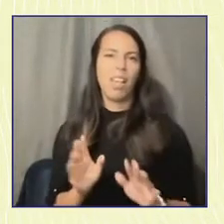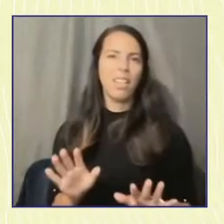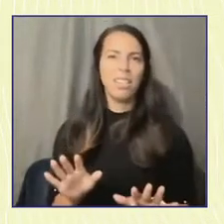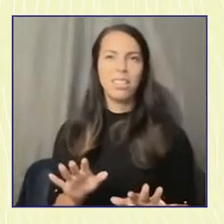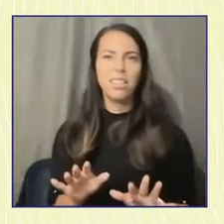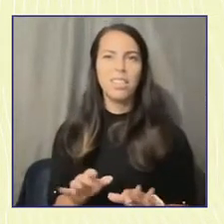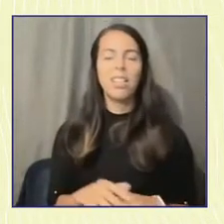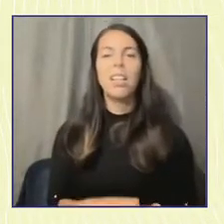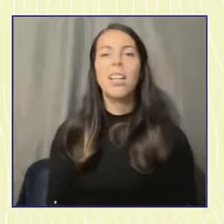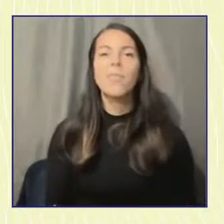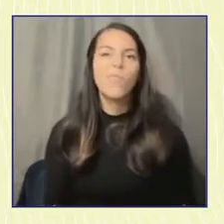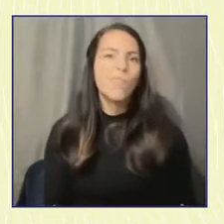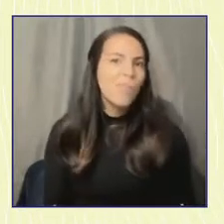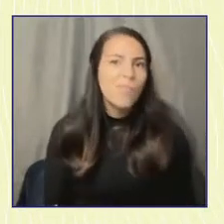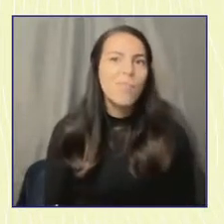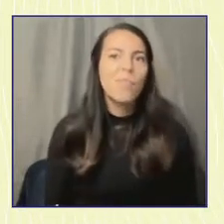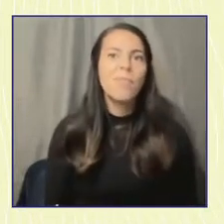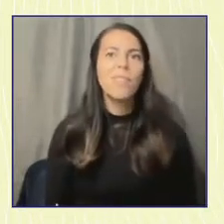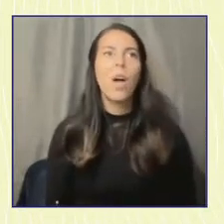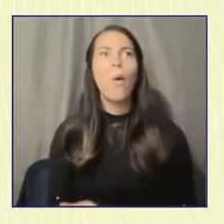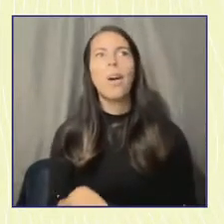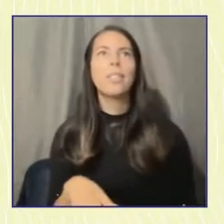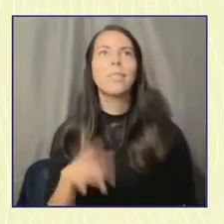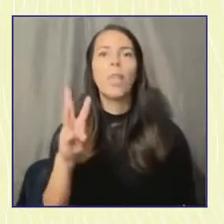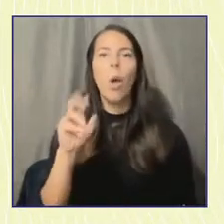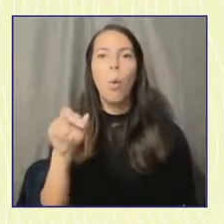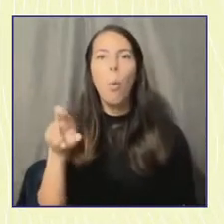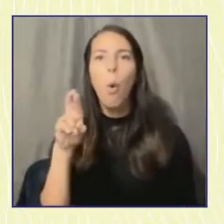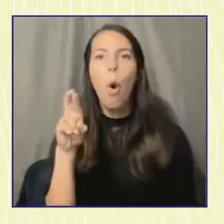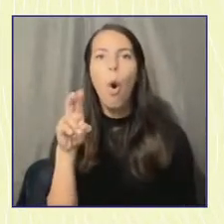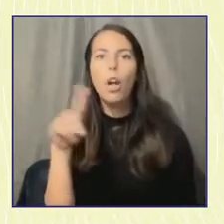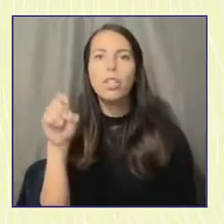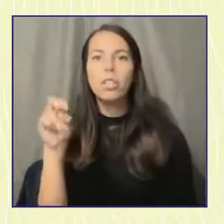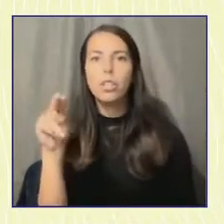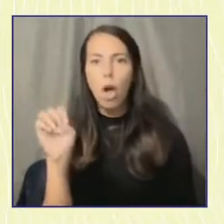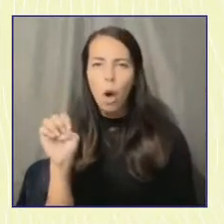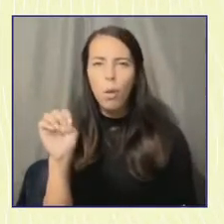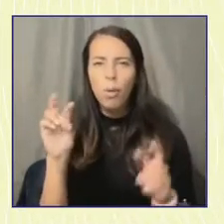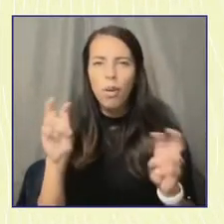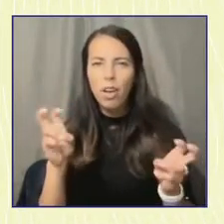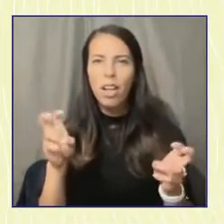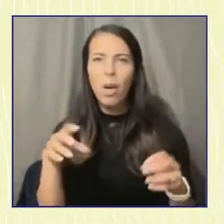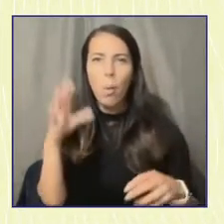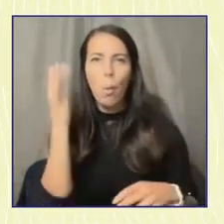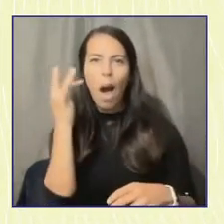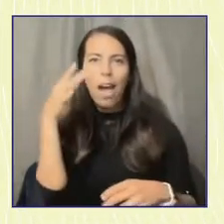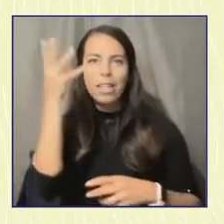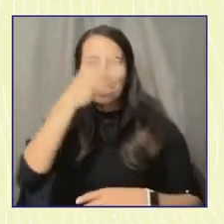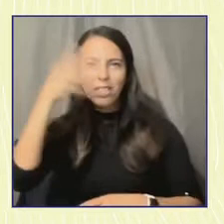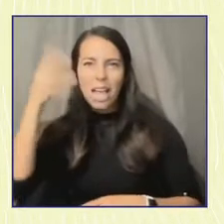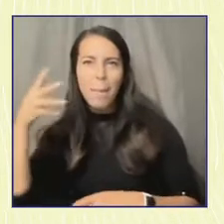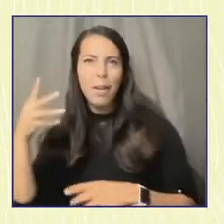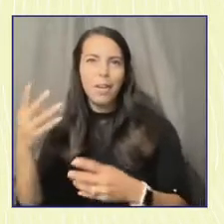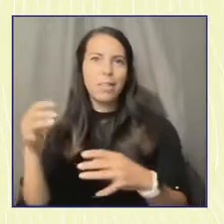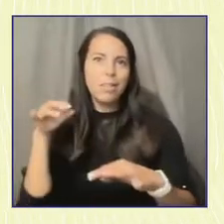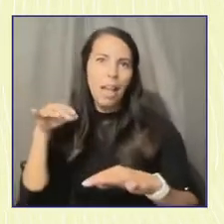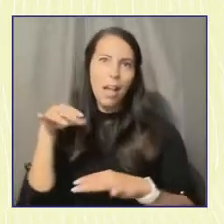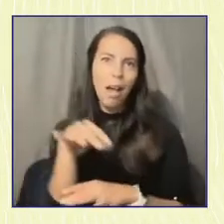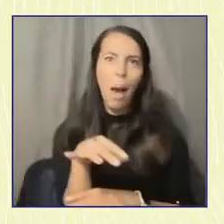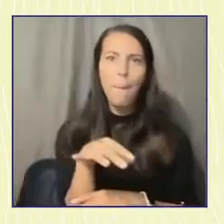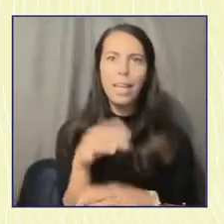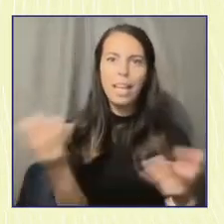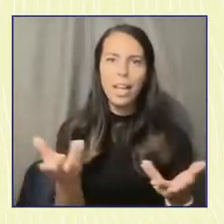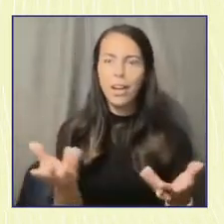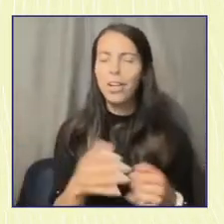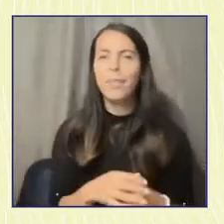a war zone, right, because there's immigrants coming through. But we are an immigrant community and immigrants, you know, they're our friends,